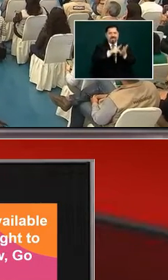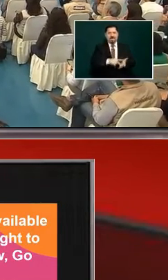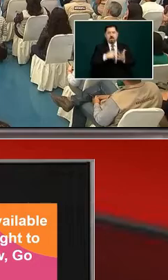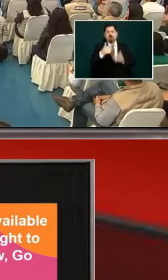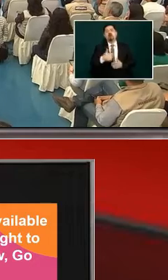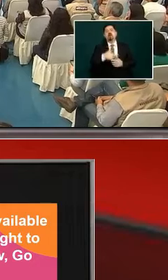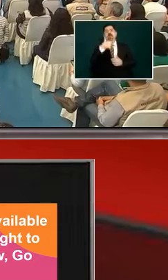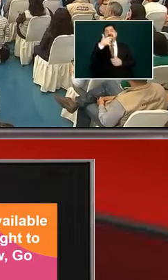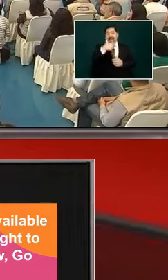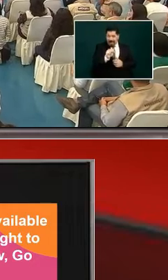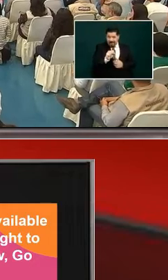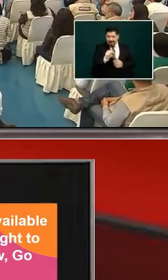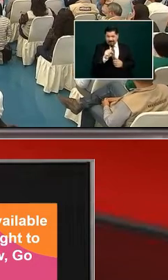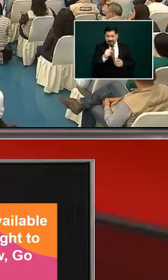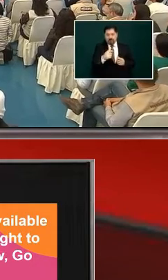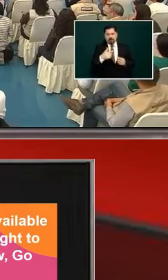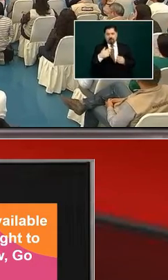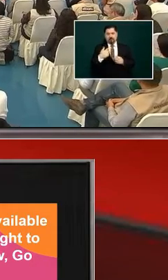public